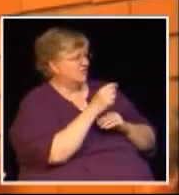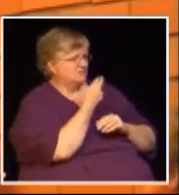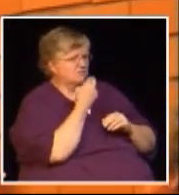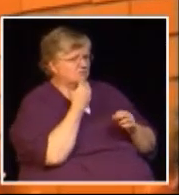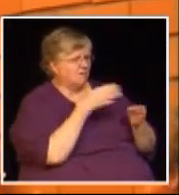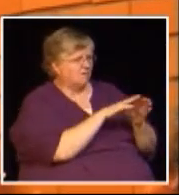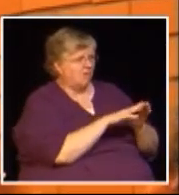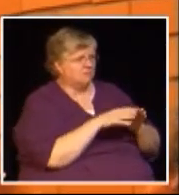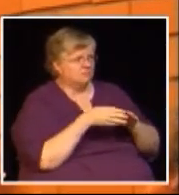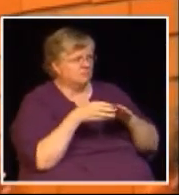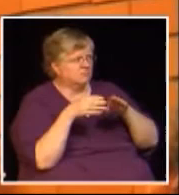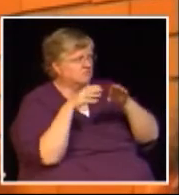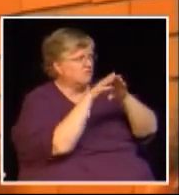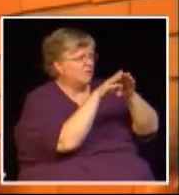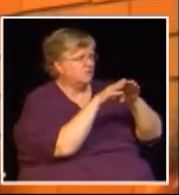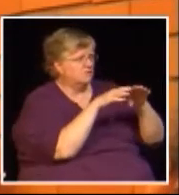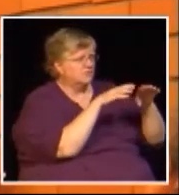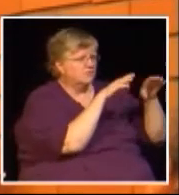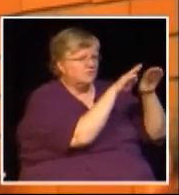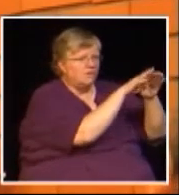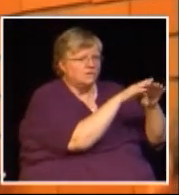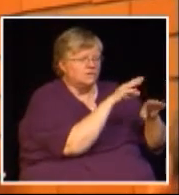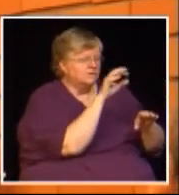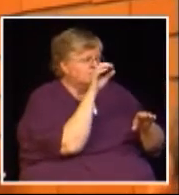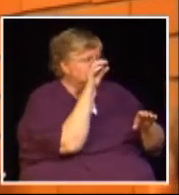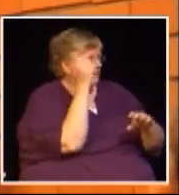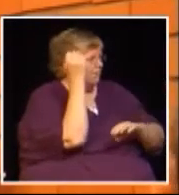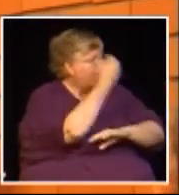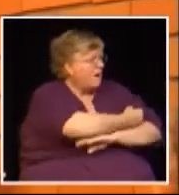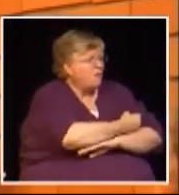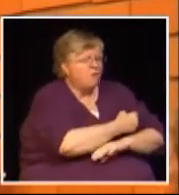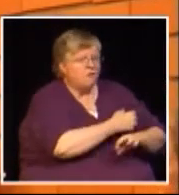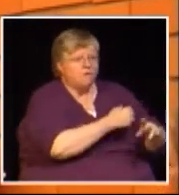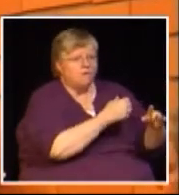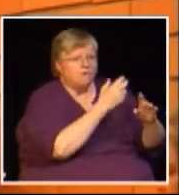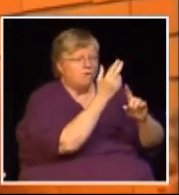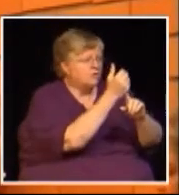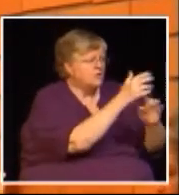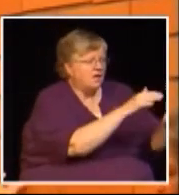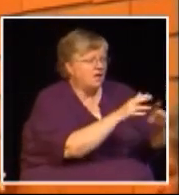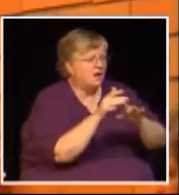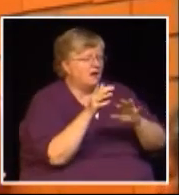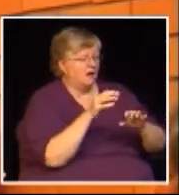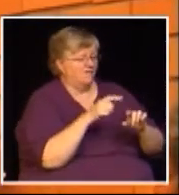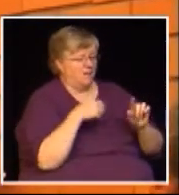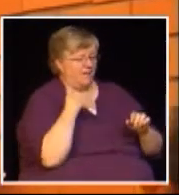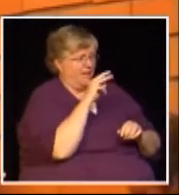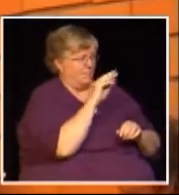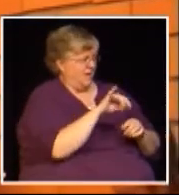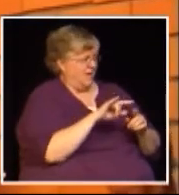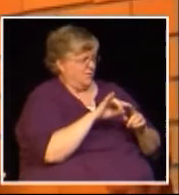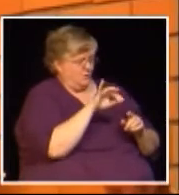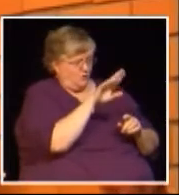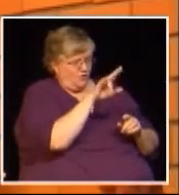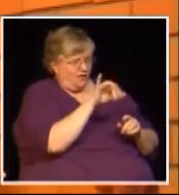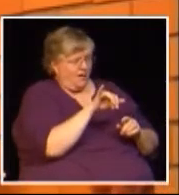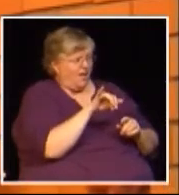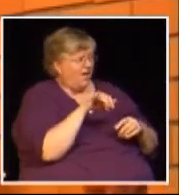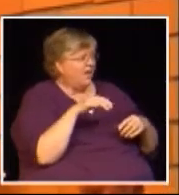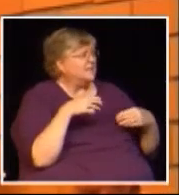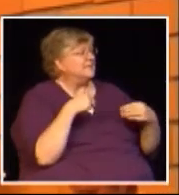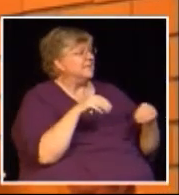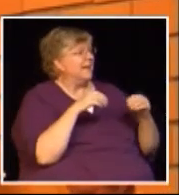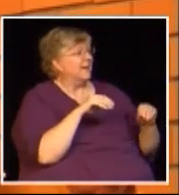failed in a lot of parts just from speaking with my Cisco reps from May to July we seen